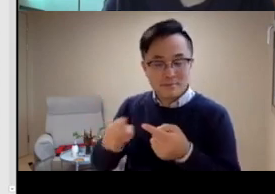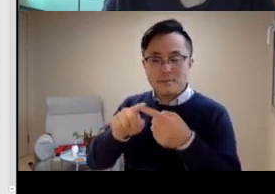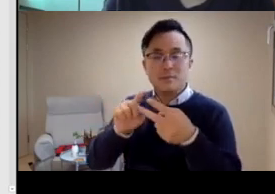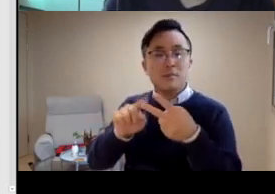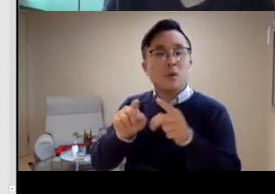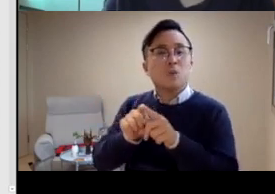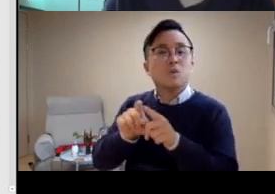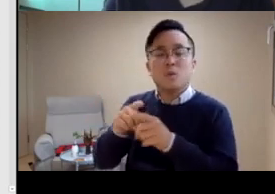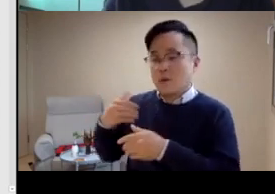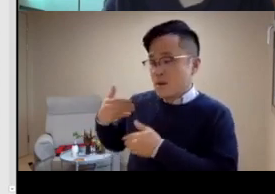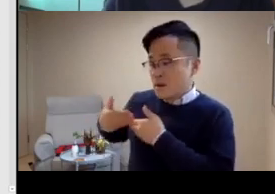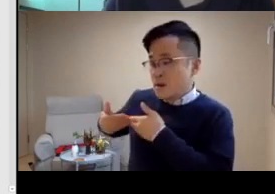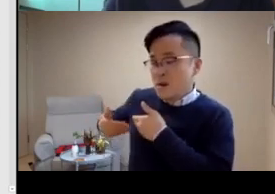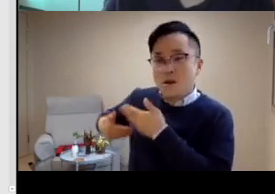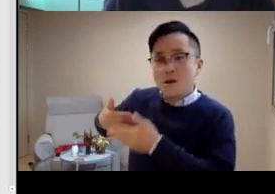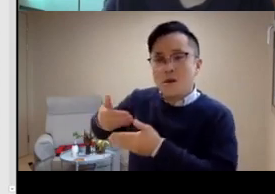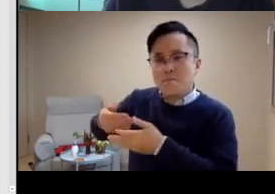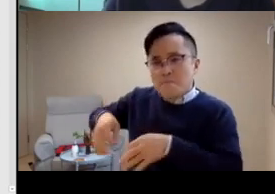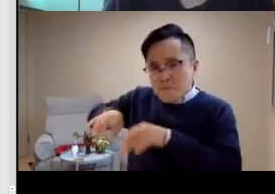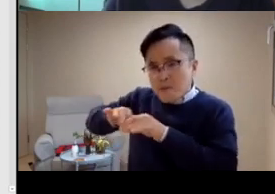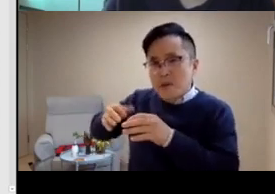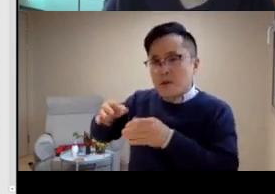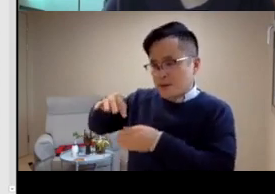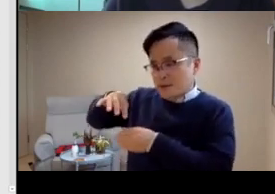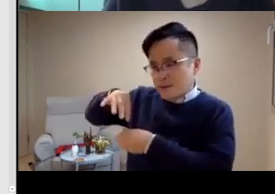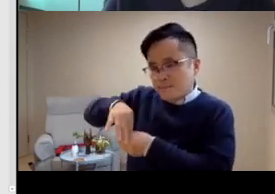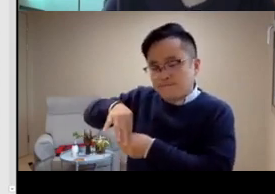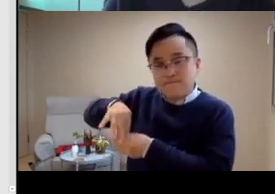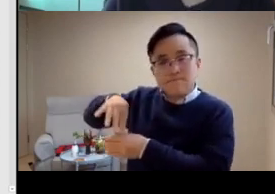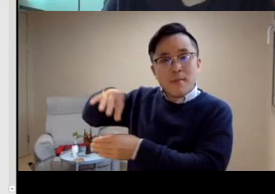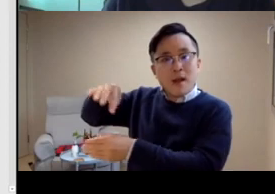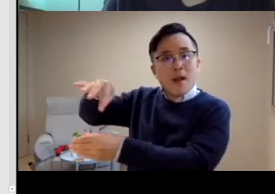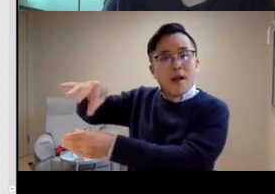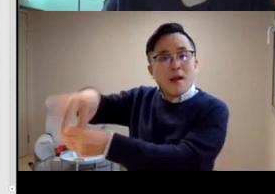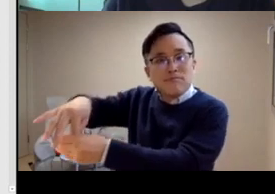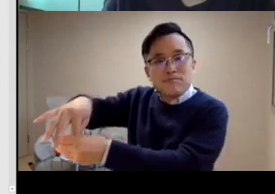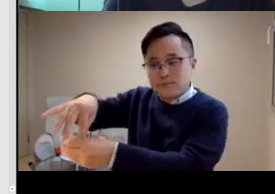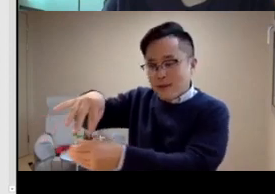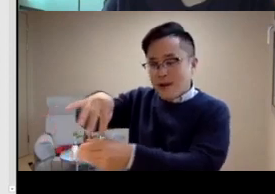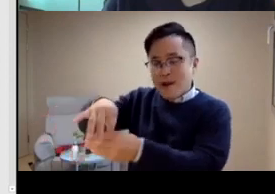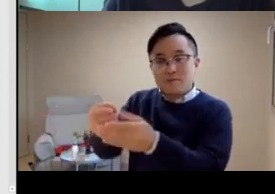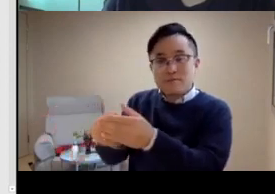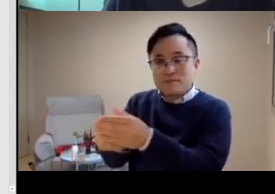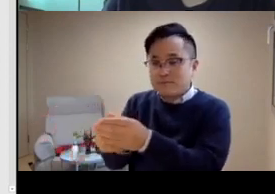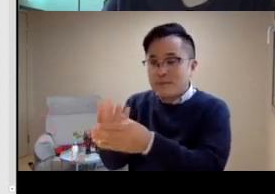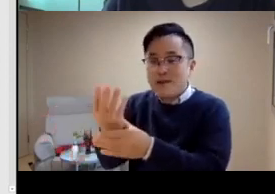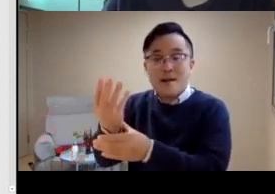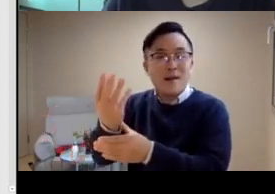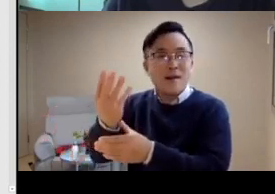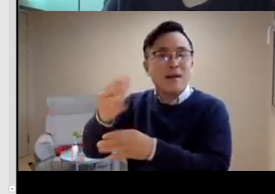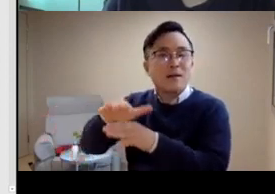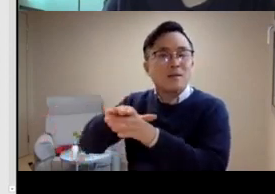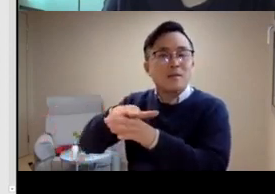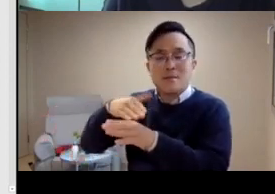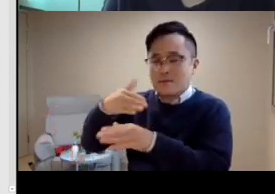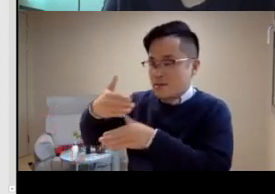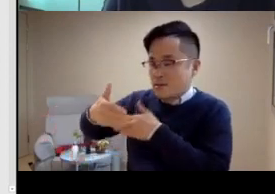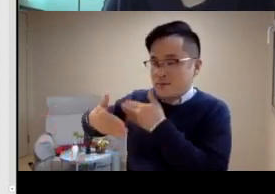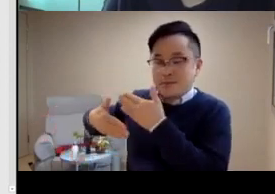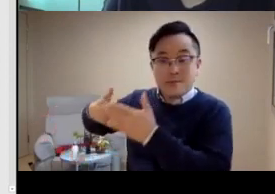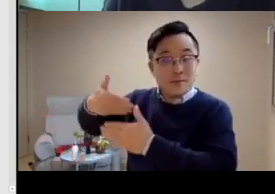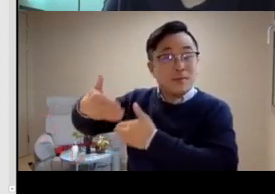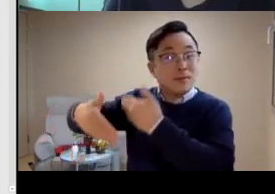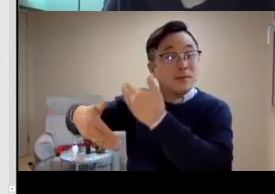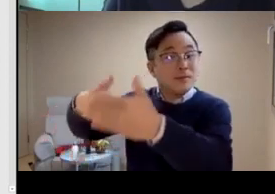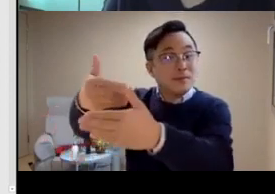is the randomness of the people who encountered each other. And we each of these encounters created